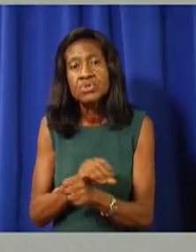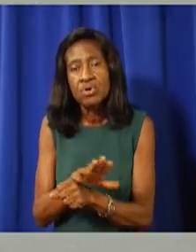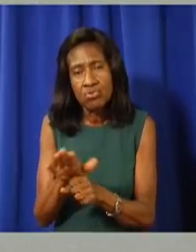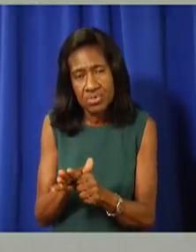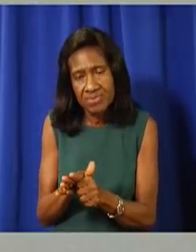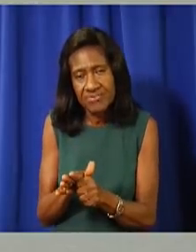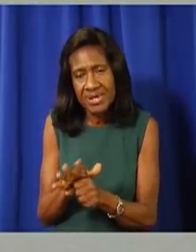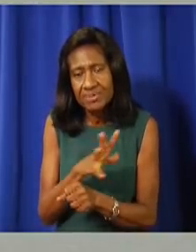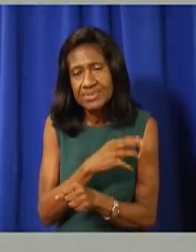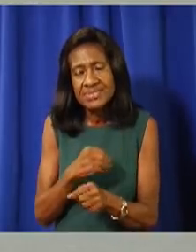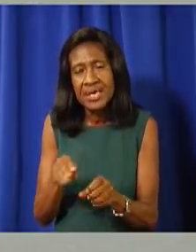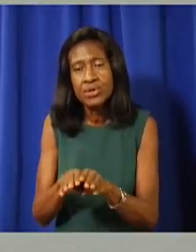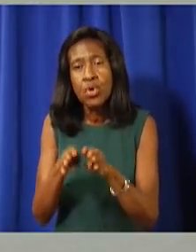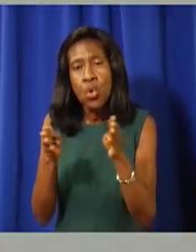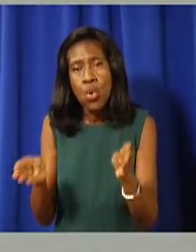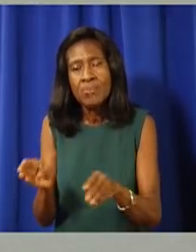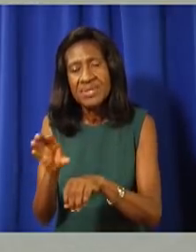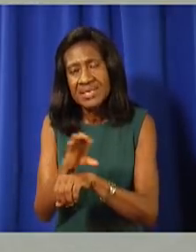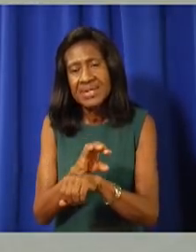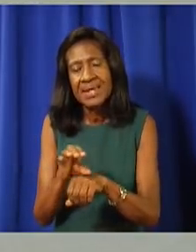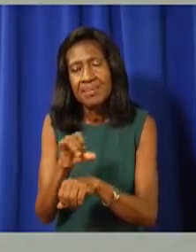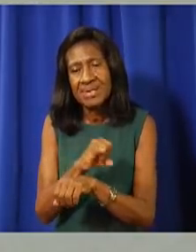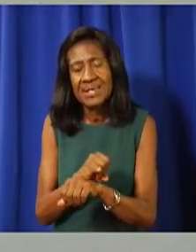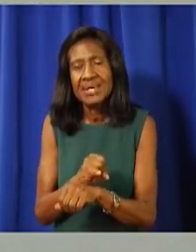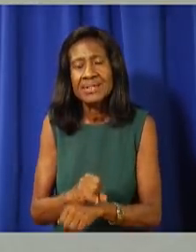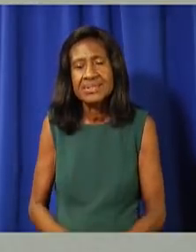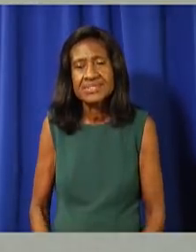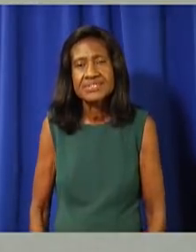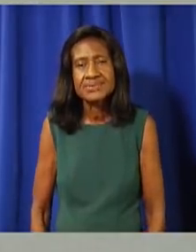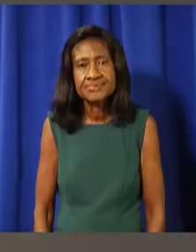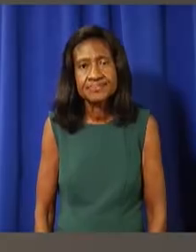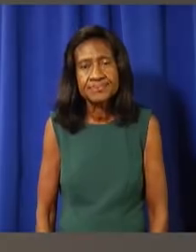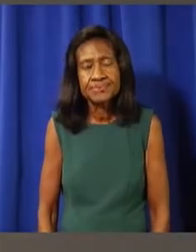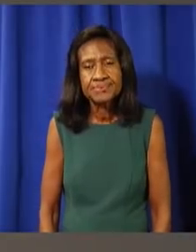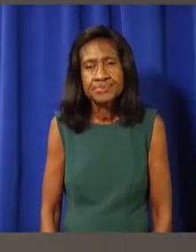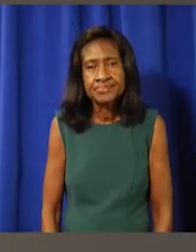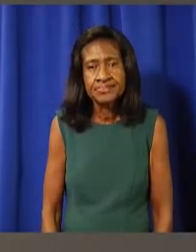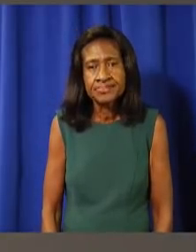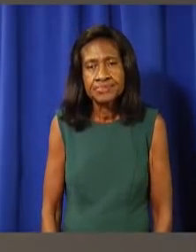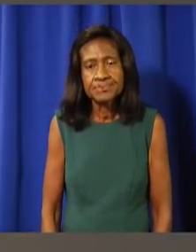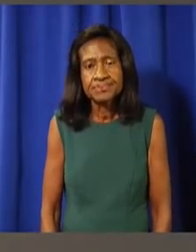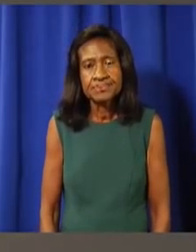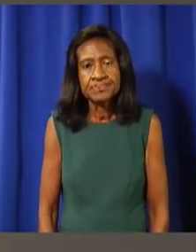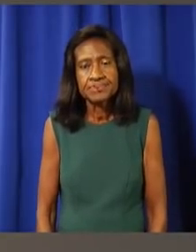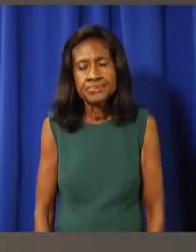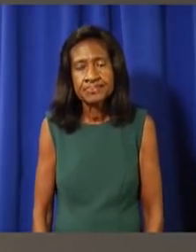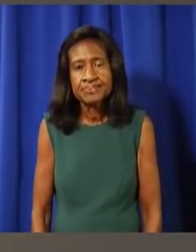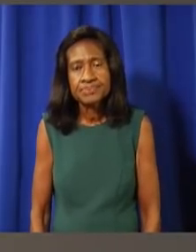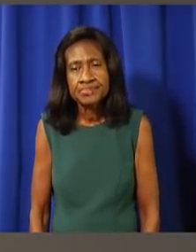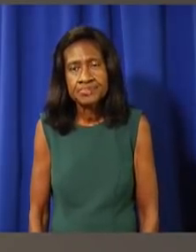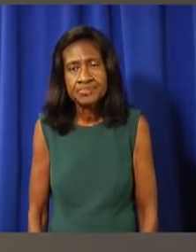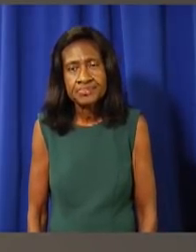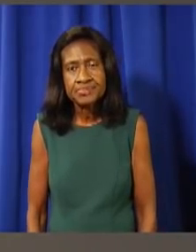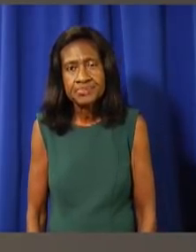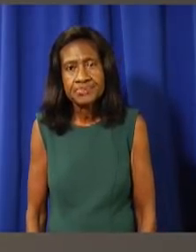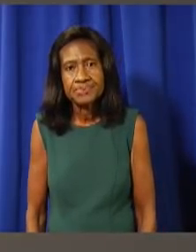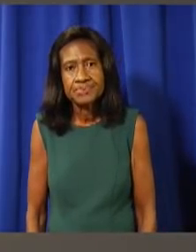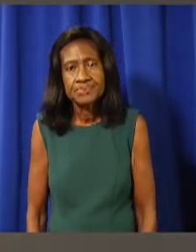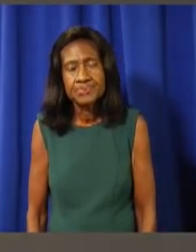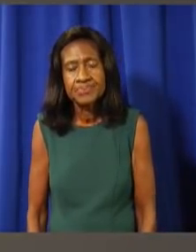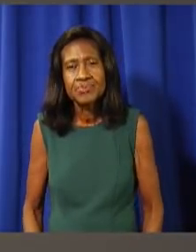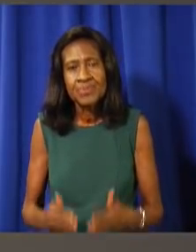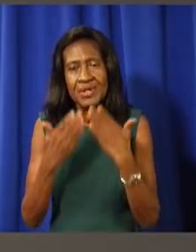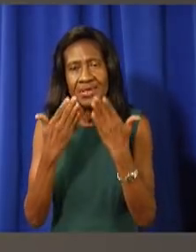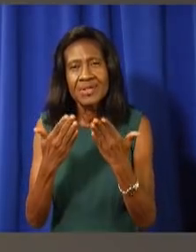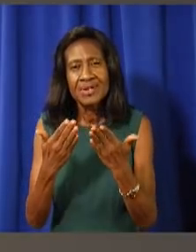that. I'm happy to answer any questions separately. Okay. Thanks. Just so people saw that, so I have. Okay, thank you